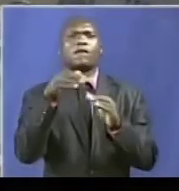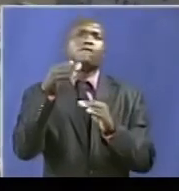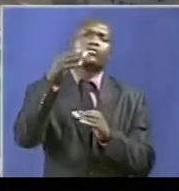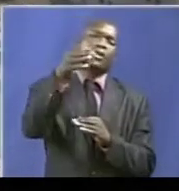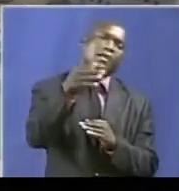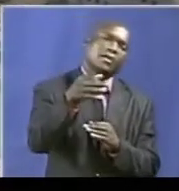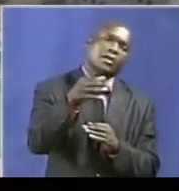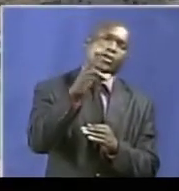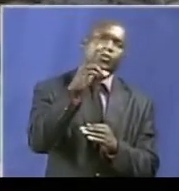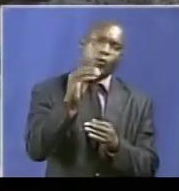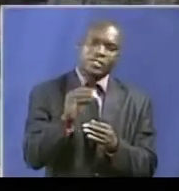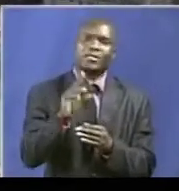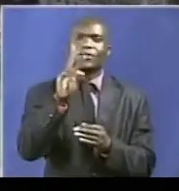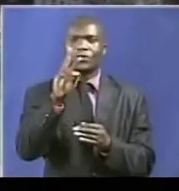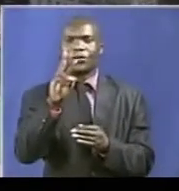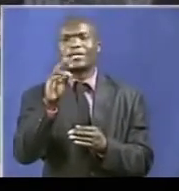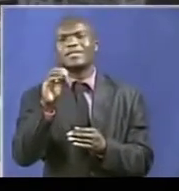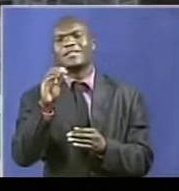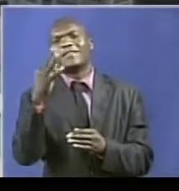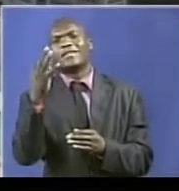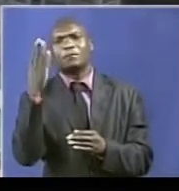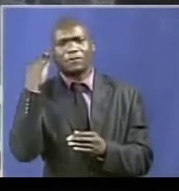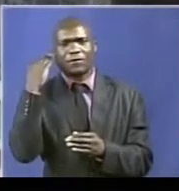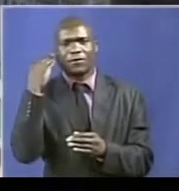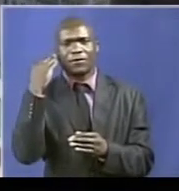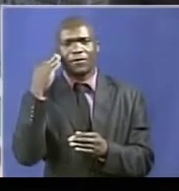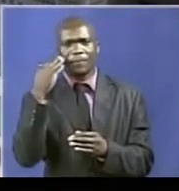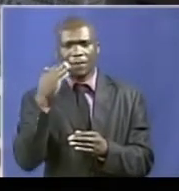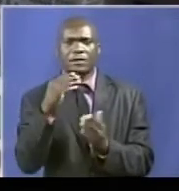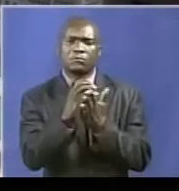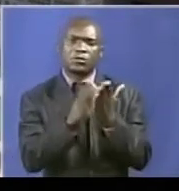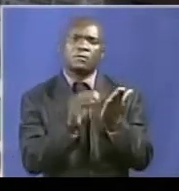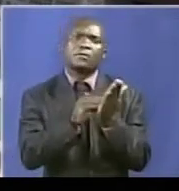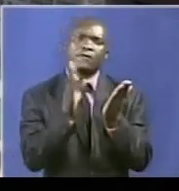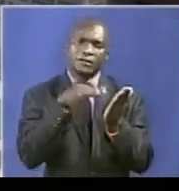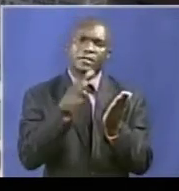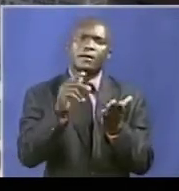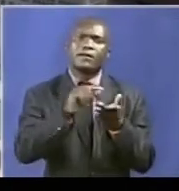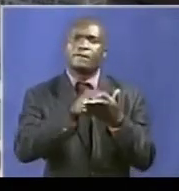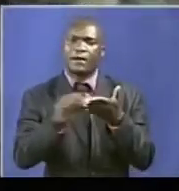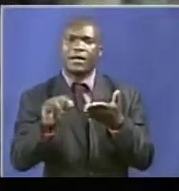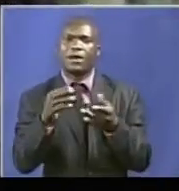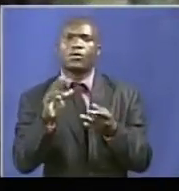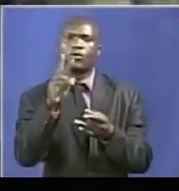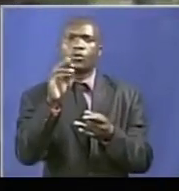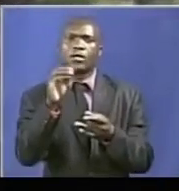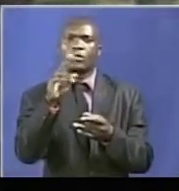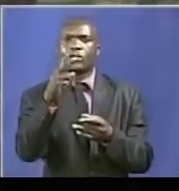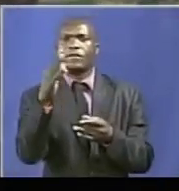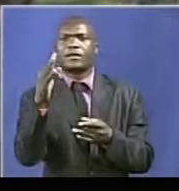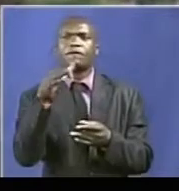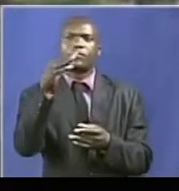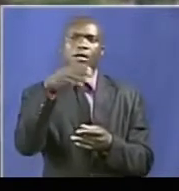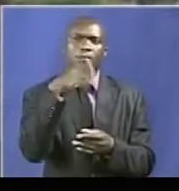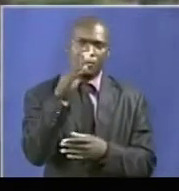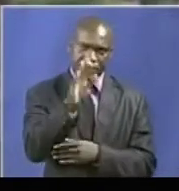is clear about dealing with issues of misconduct and what is expected of people who hold public office. In light with the